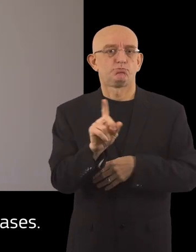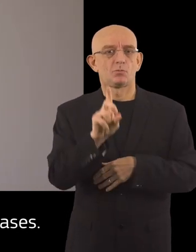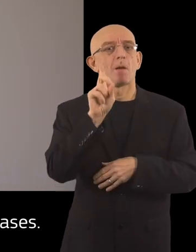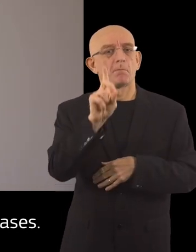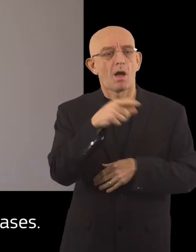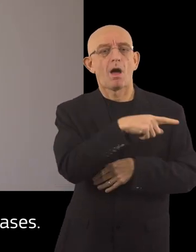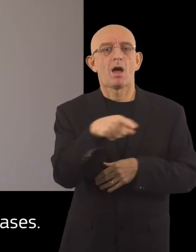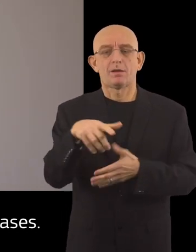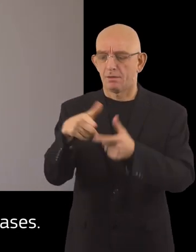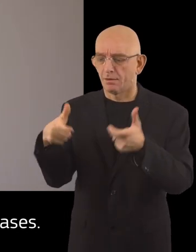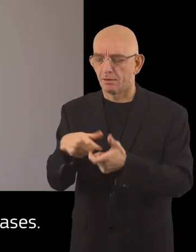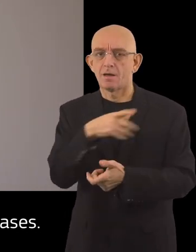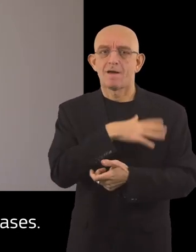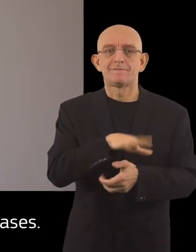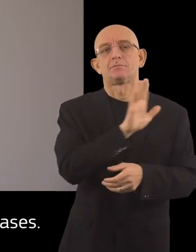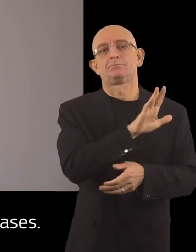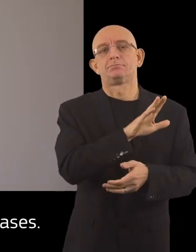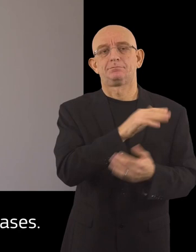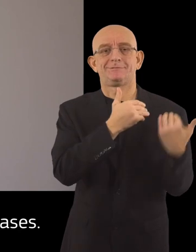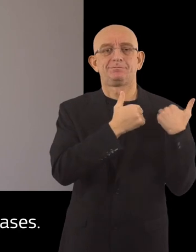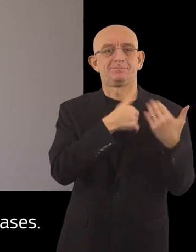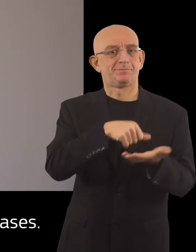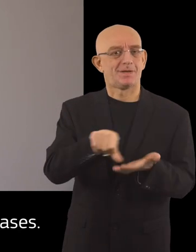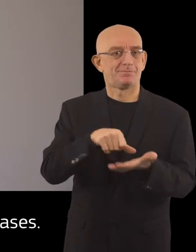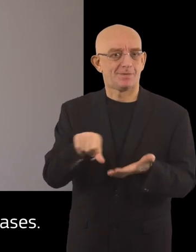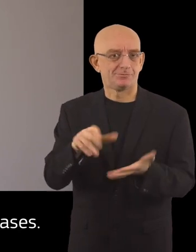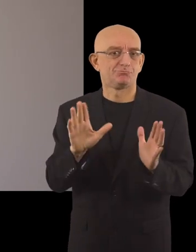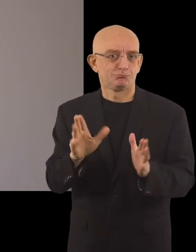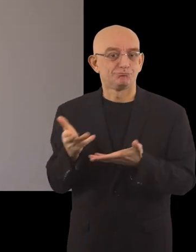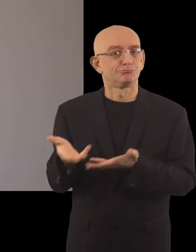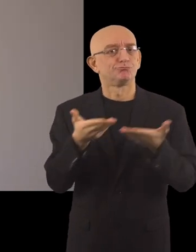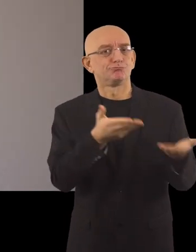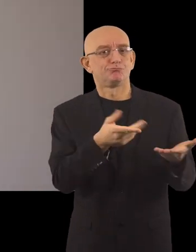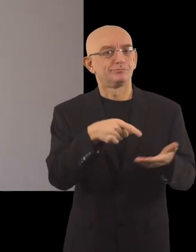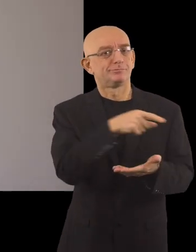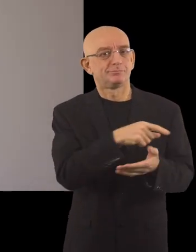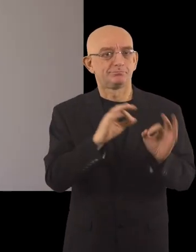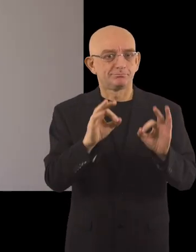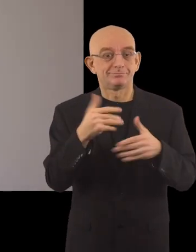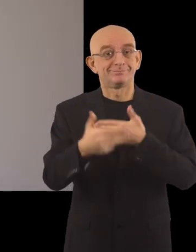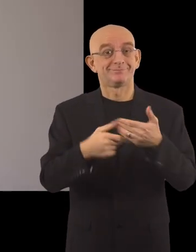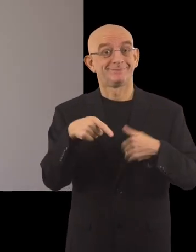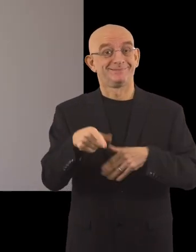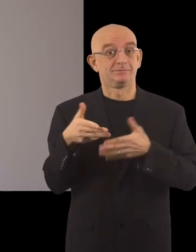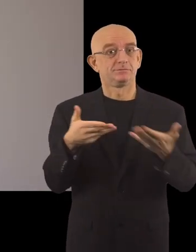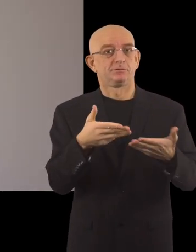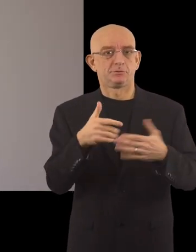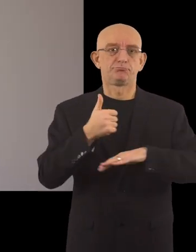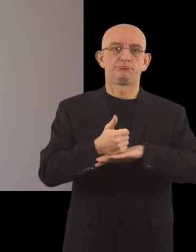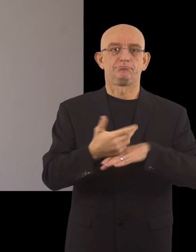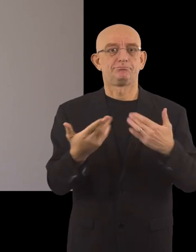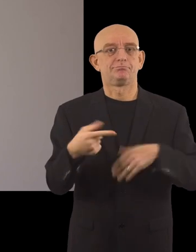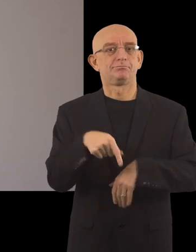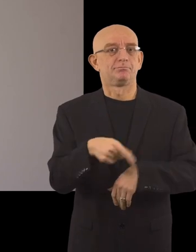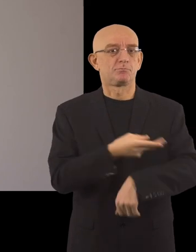charge, but beneficiaries had to pay for their purchases. All these services, originally developed by the